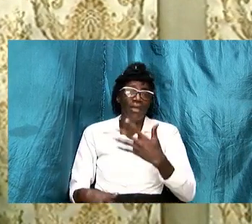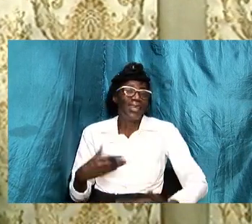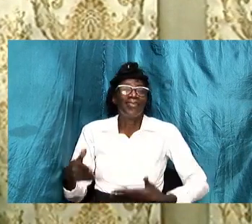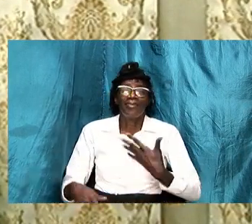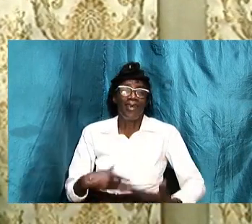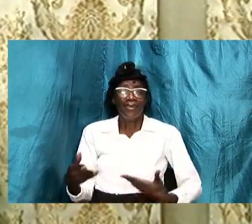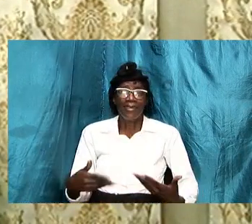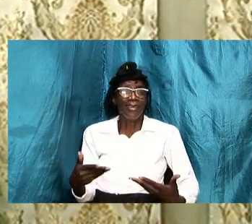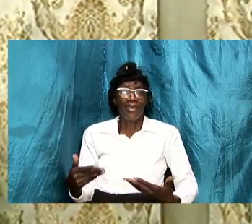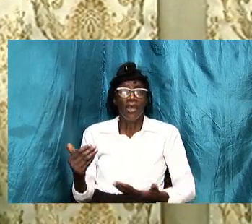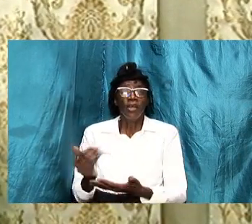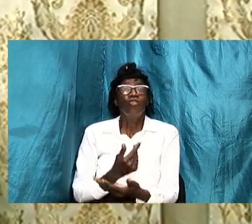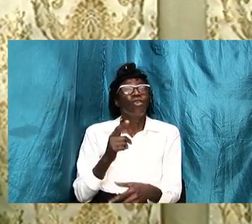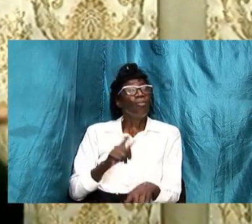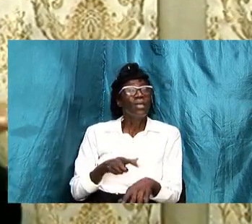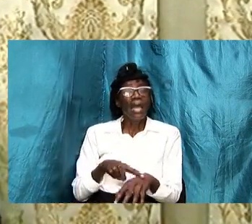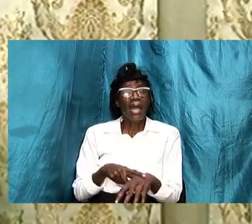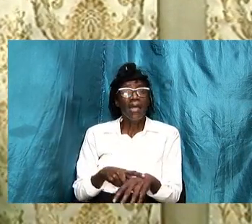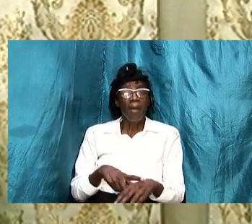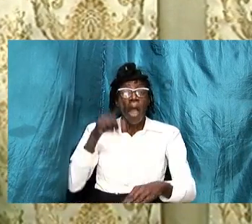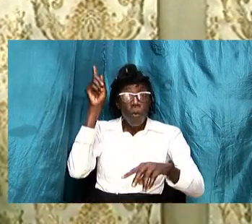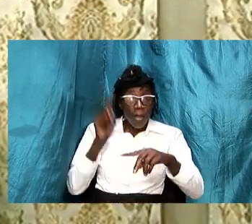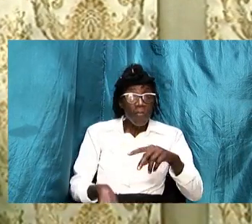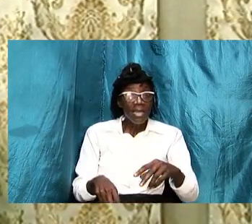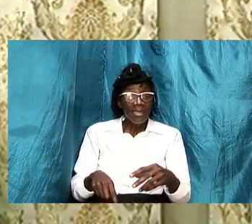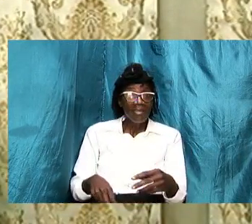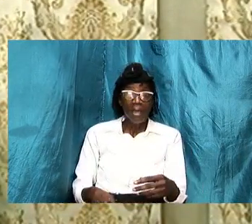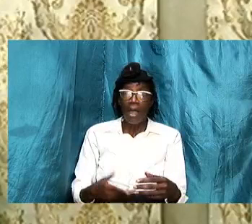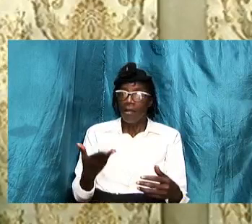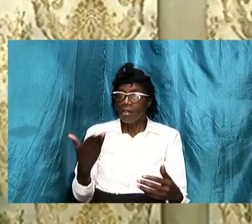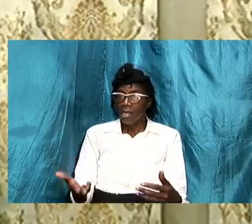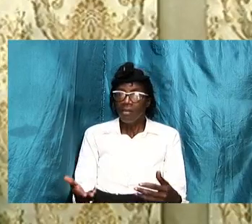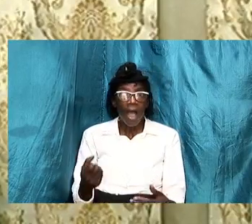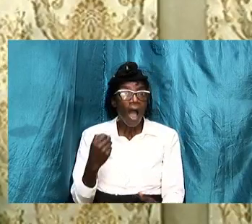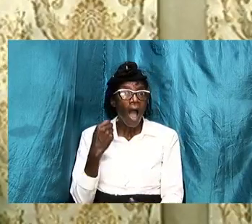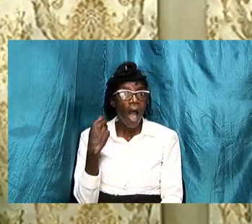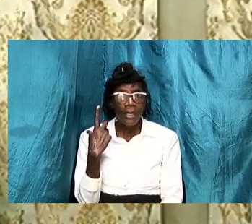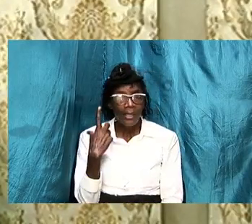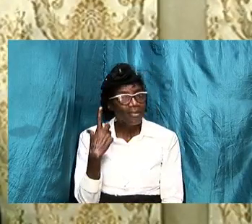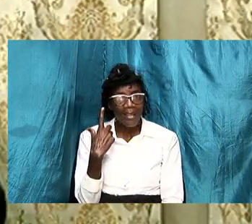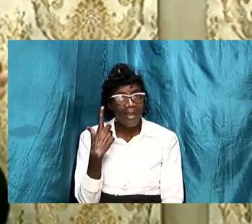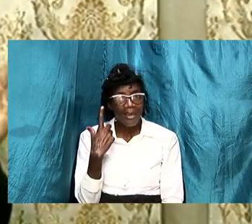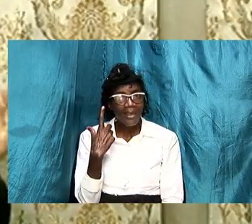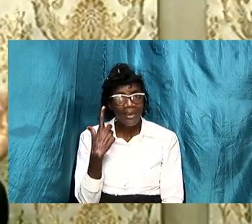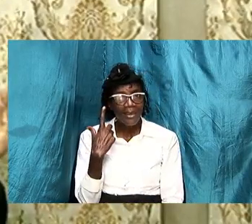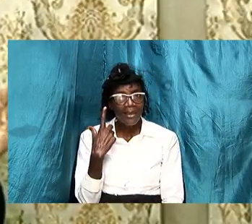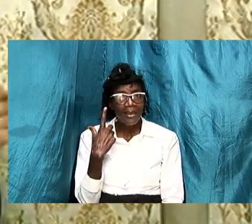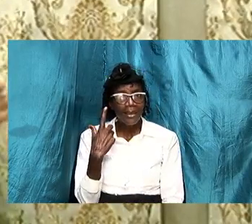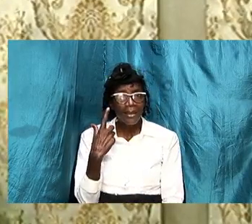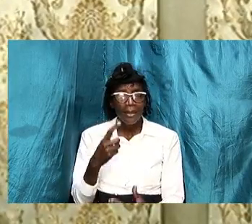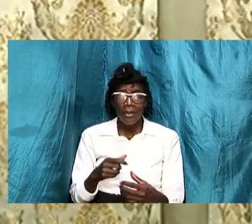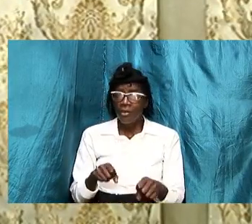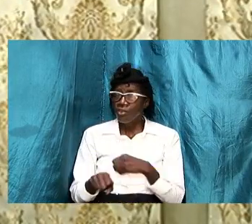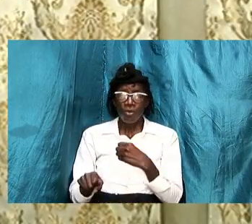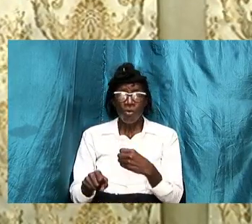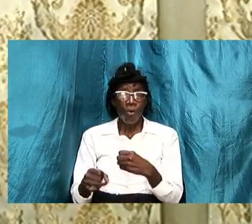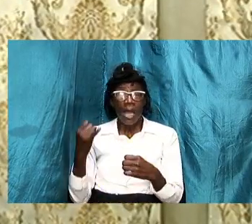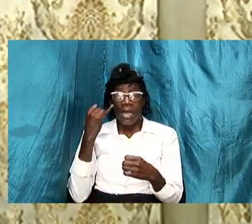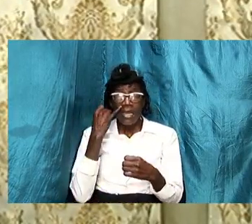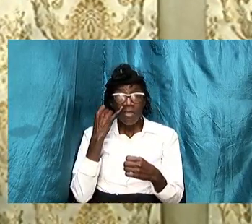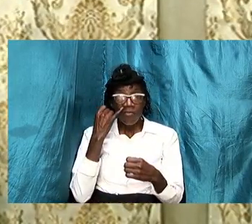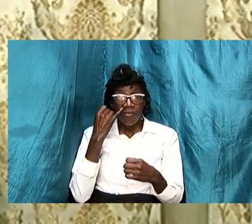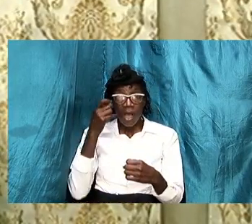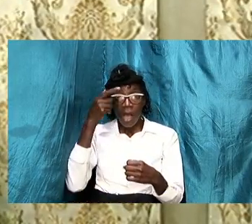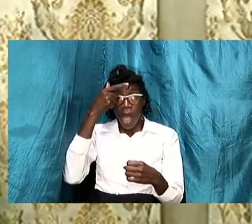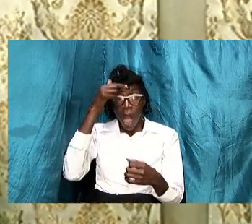and sometimes we miss this basic understanding and therefore if a husband don't react a certain